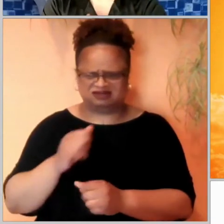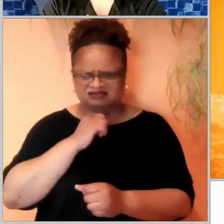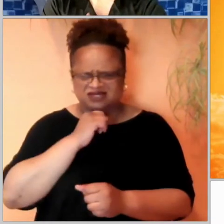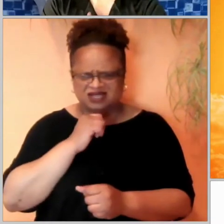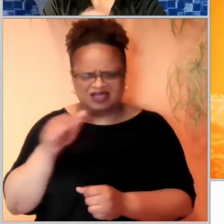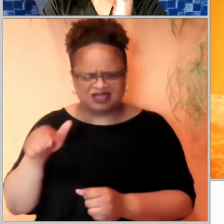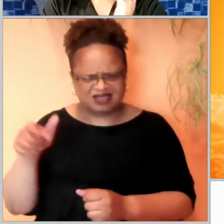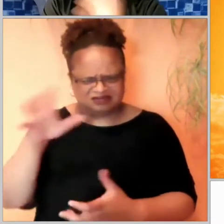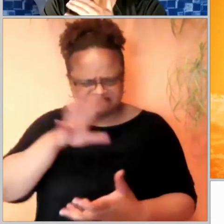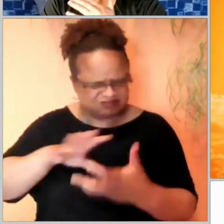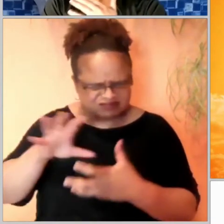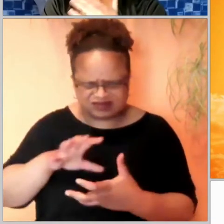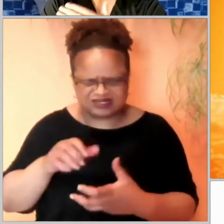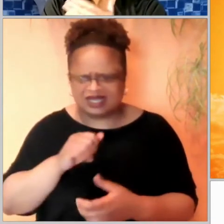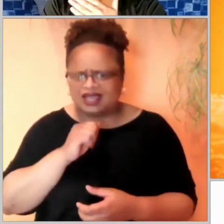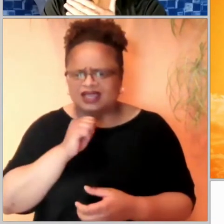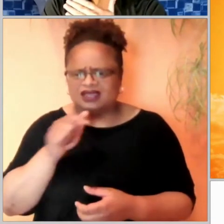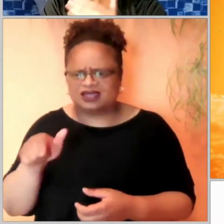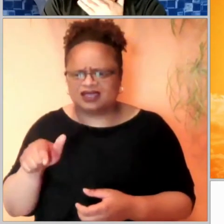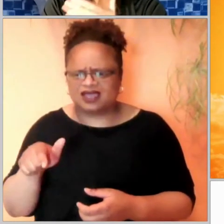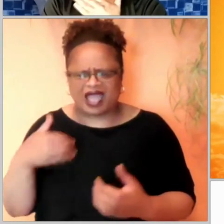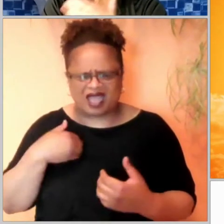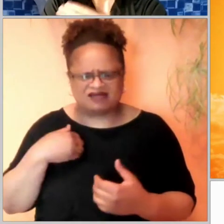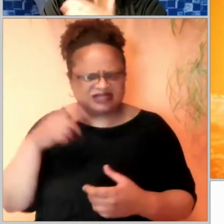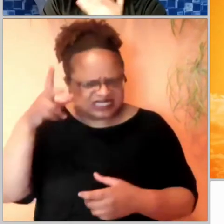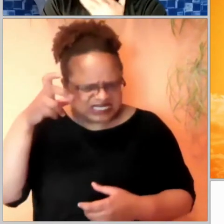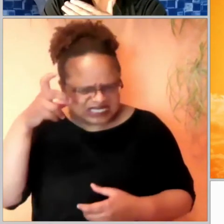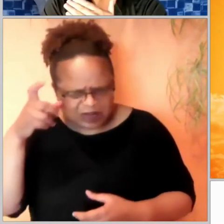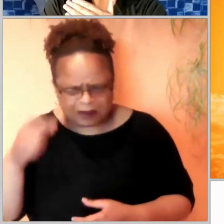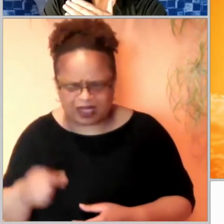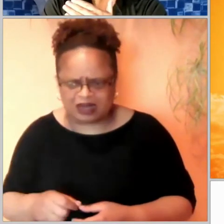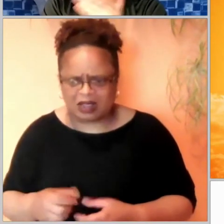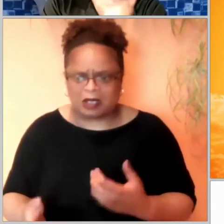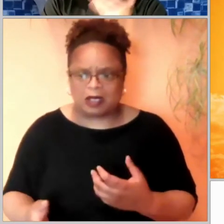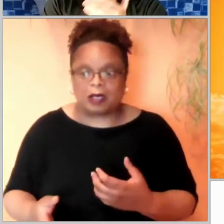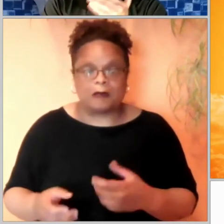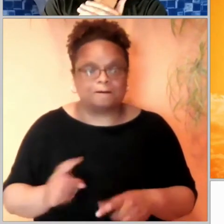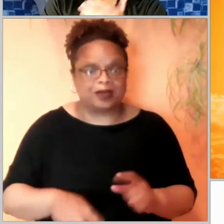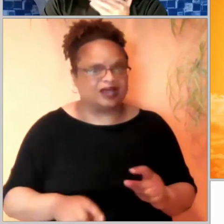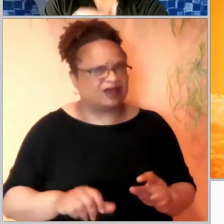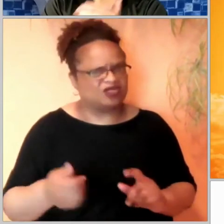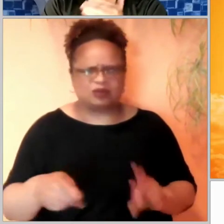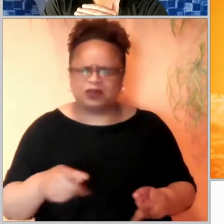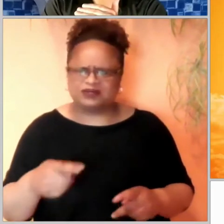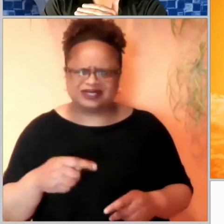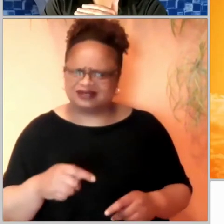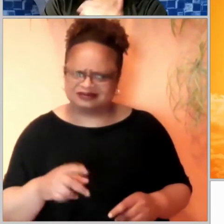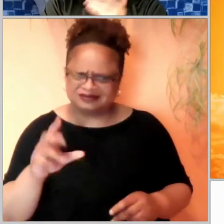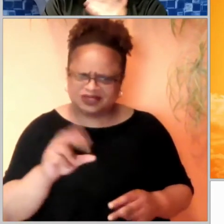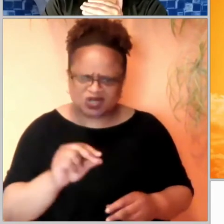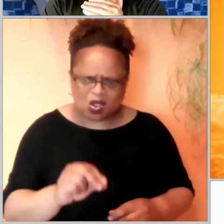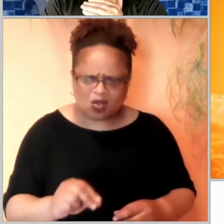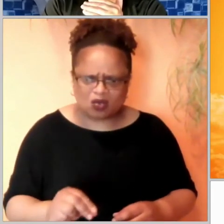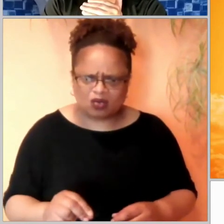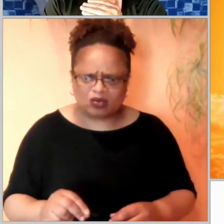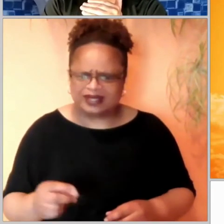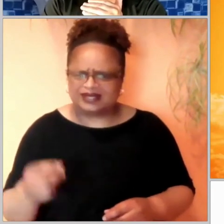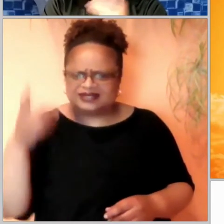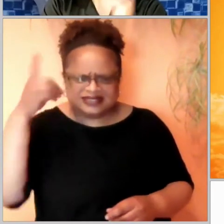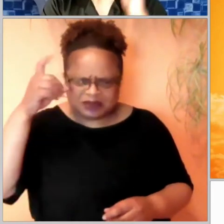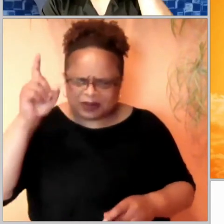Others said, no one talks like this if he's possessed by a demon. Can a demon give sight to the blind?